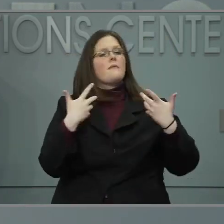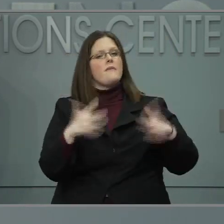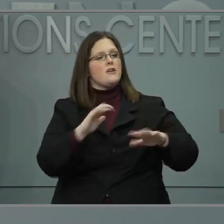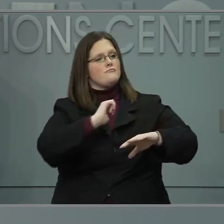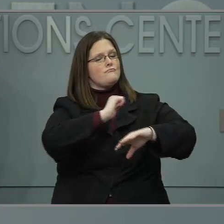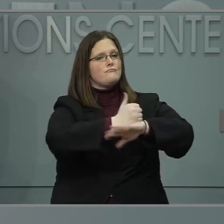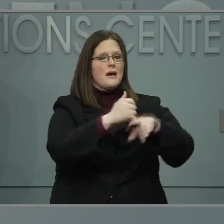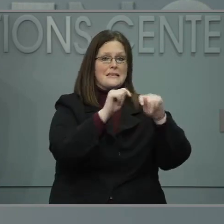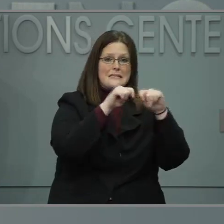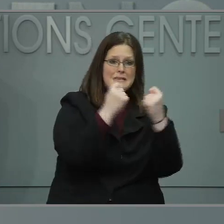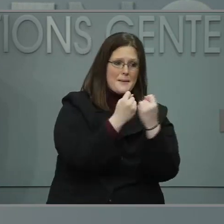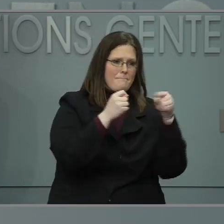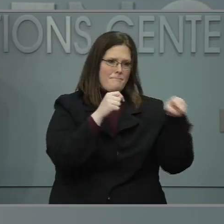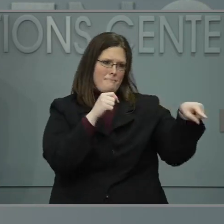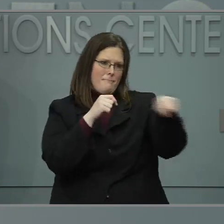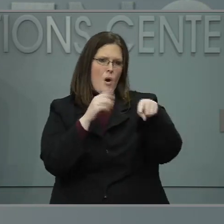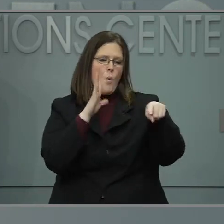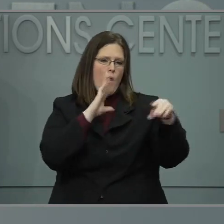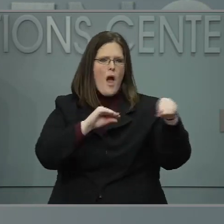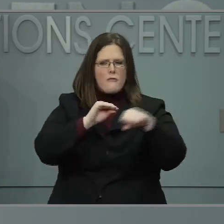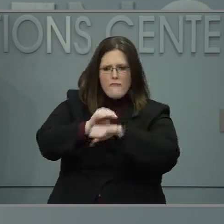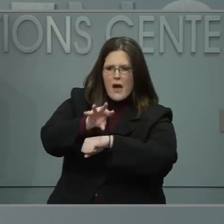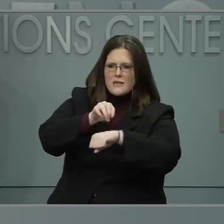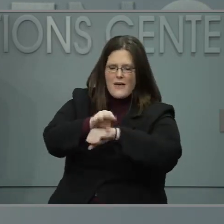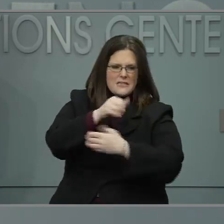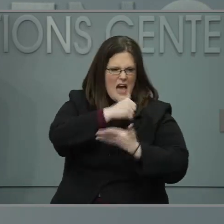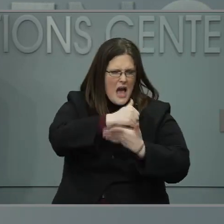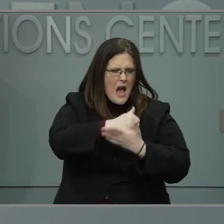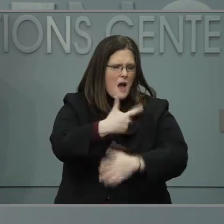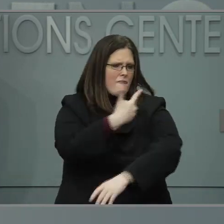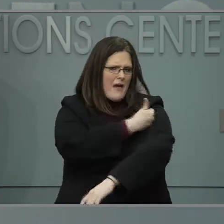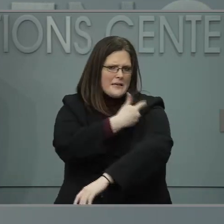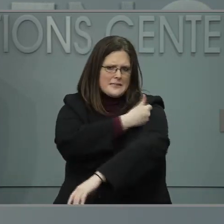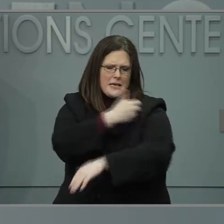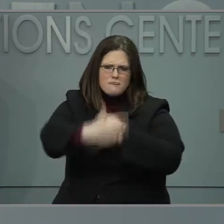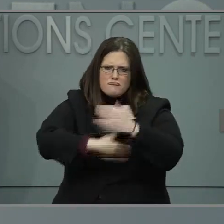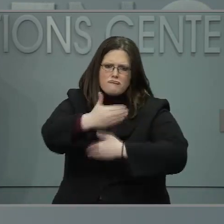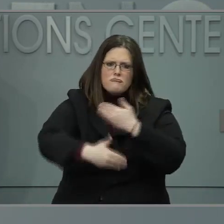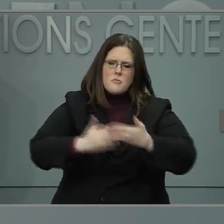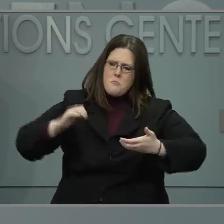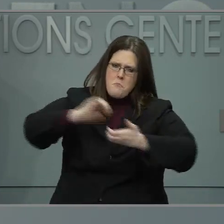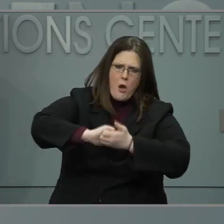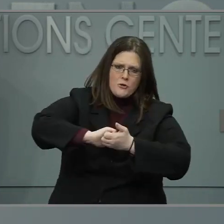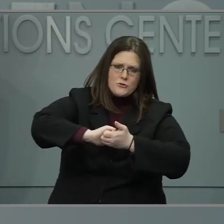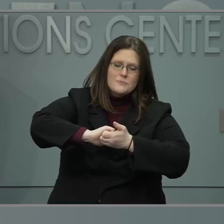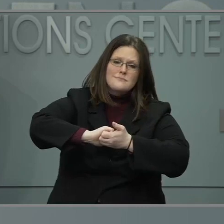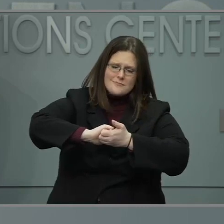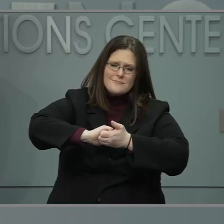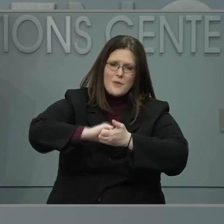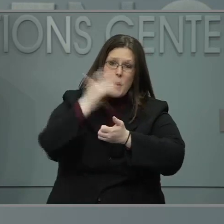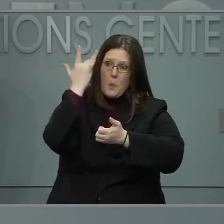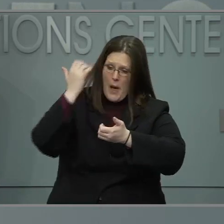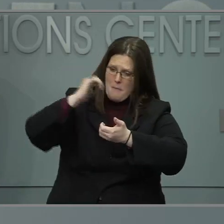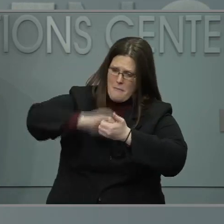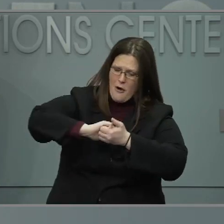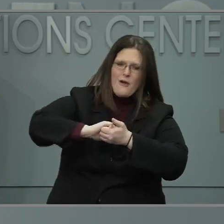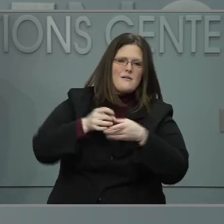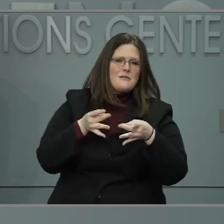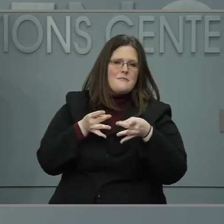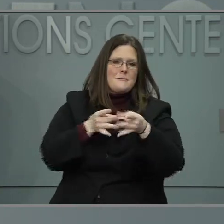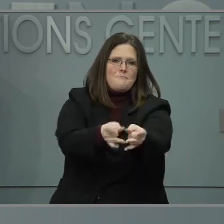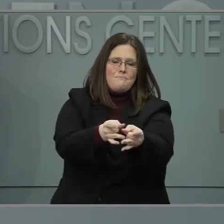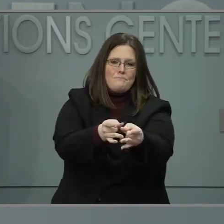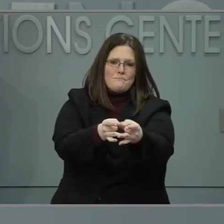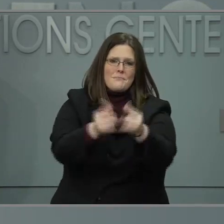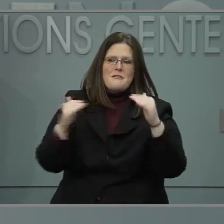vaccine providers and to help facilitate partnerships so that everyone can achieve both speed and equity. Let me